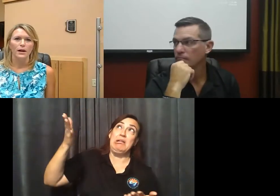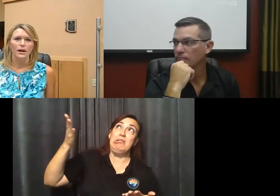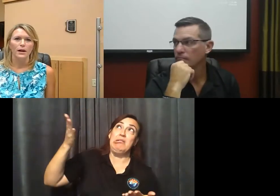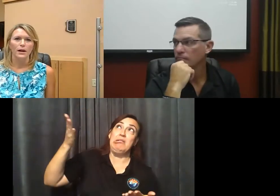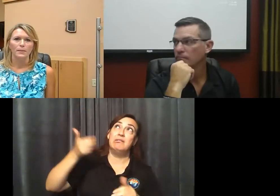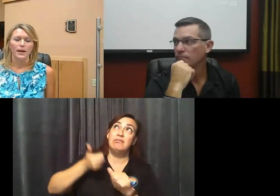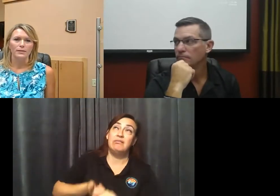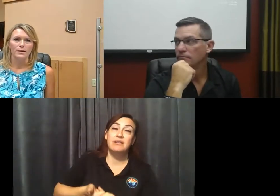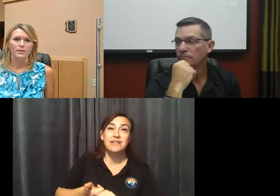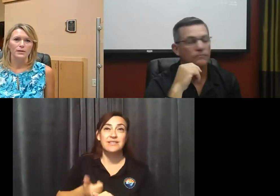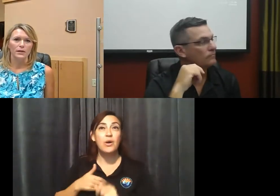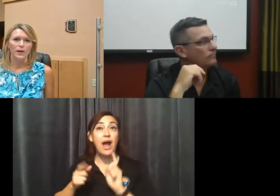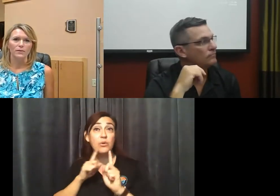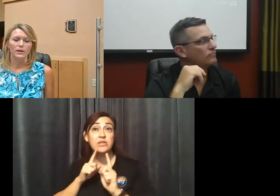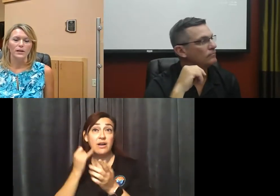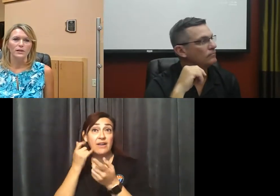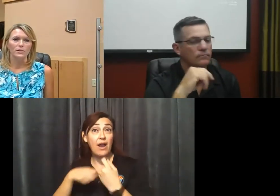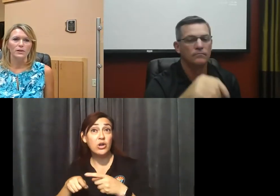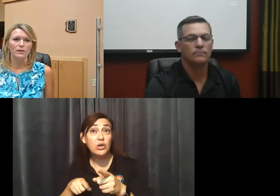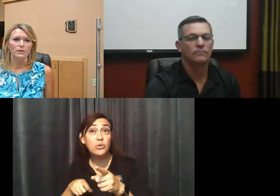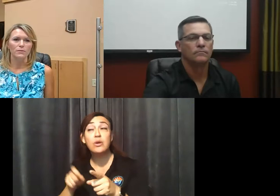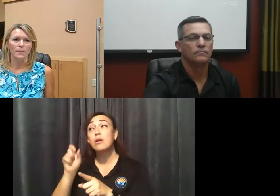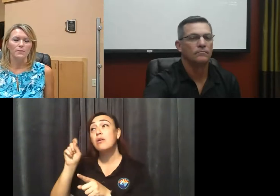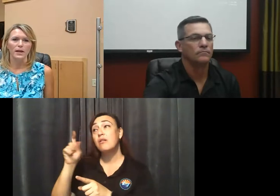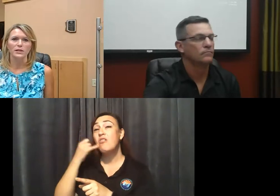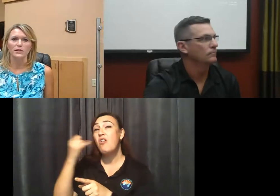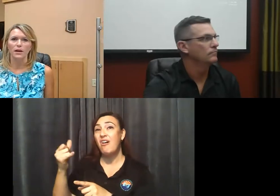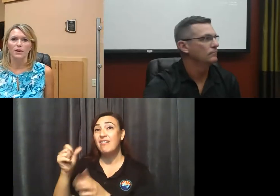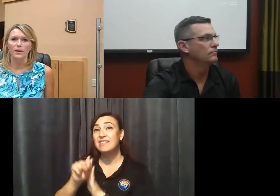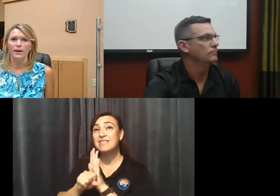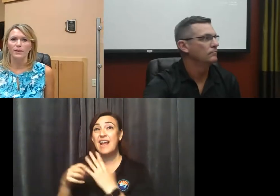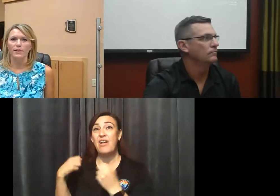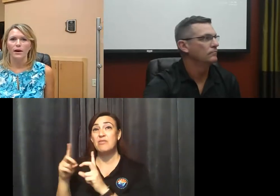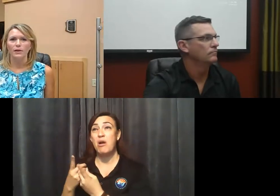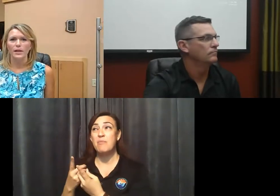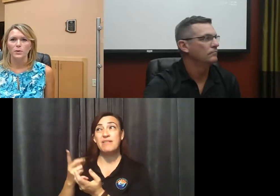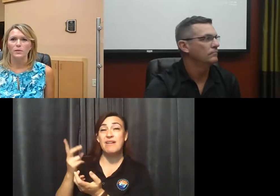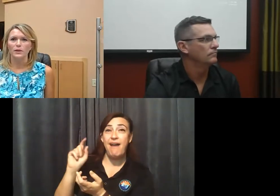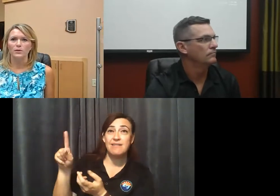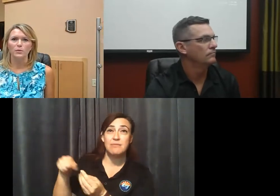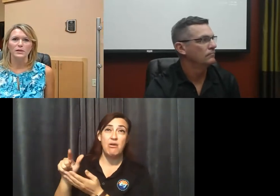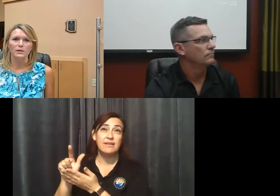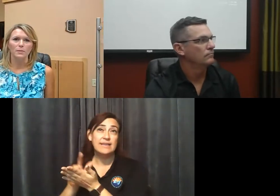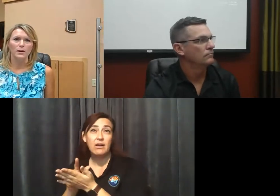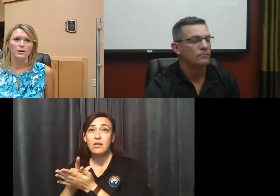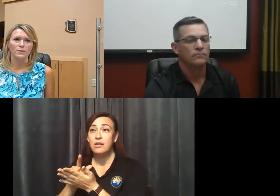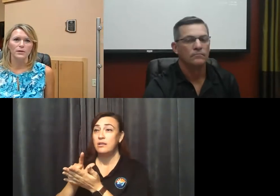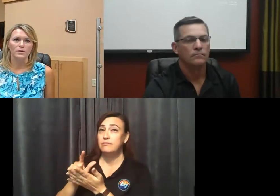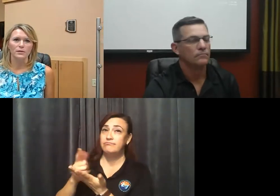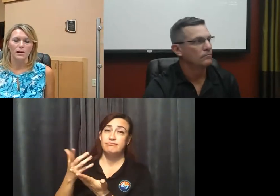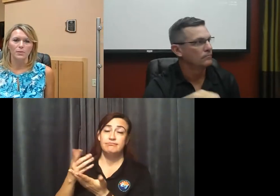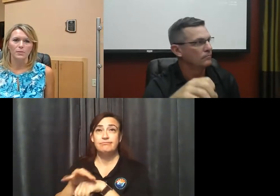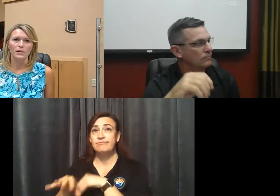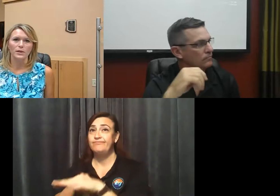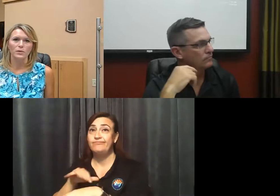and see if there's any way of looking into the legal ramifications of that. Otherwise work within your own business model. And if